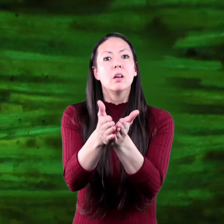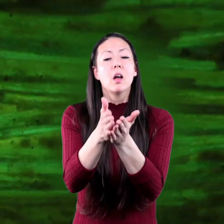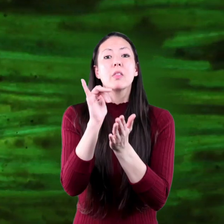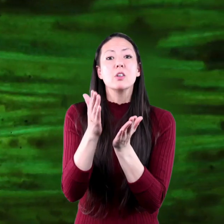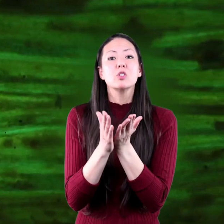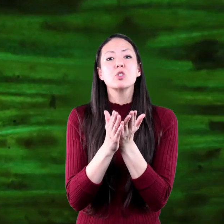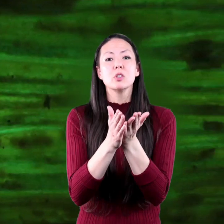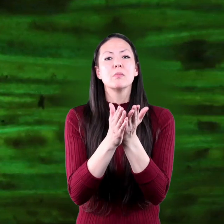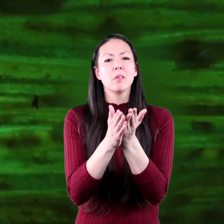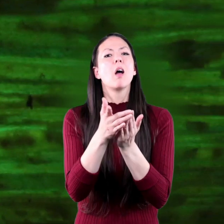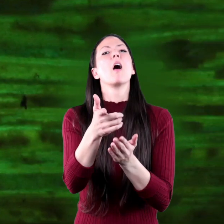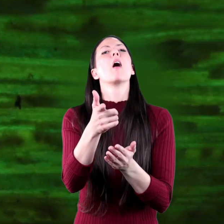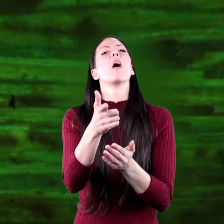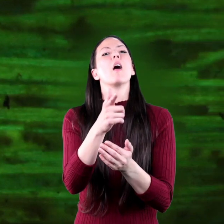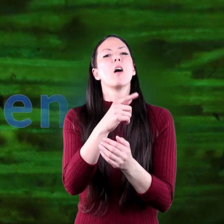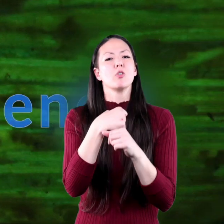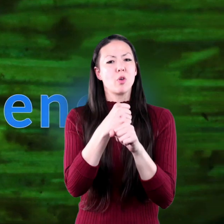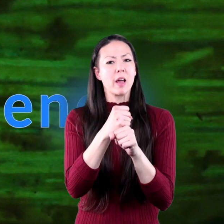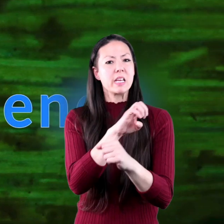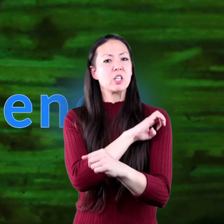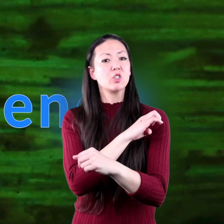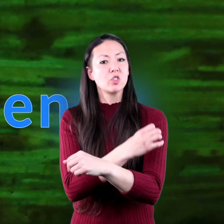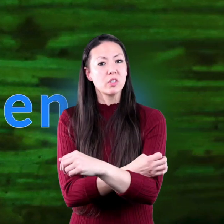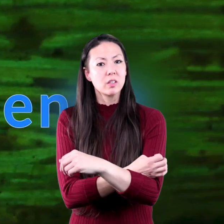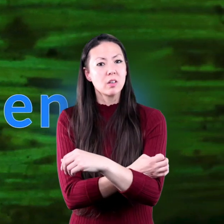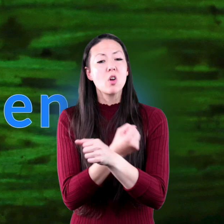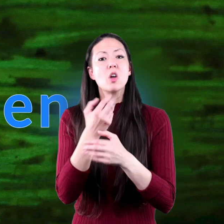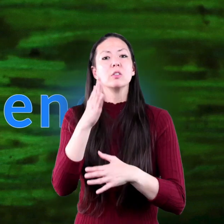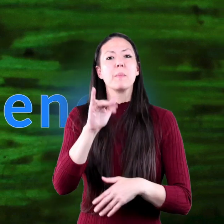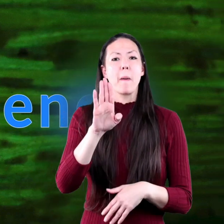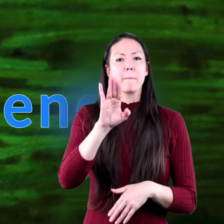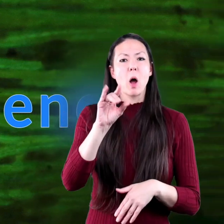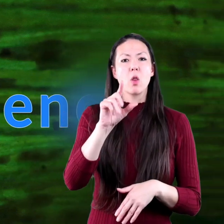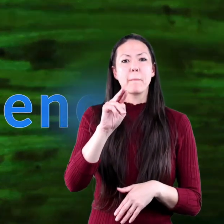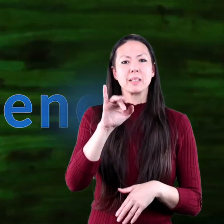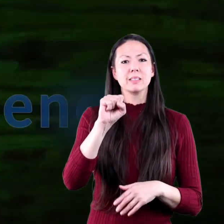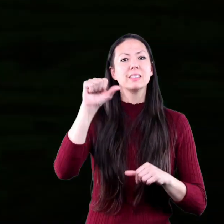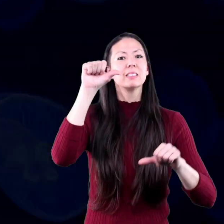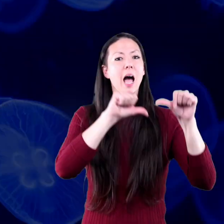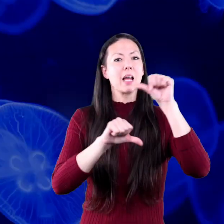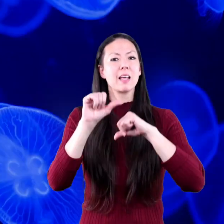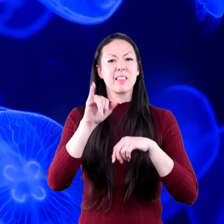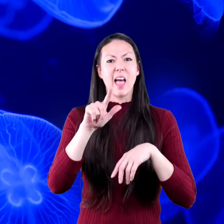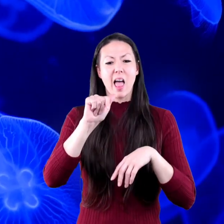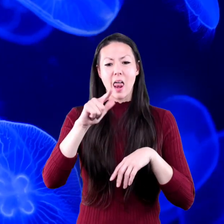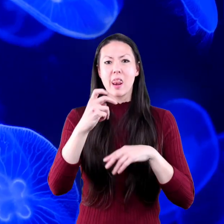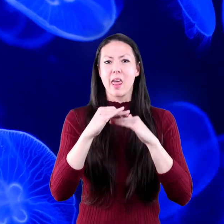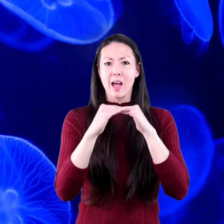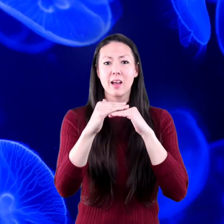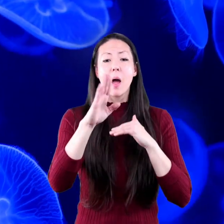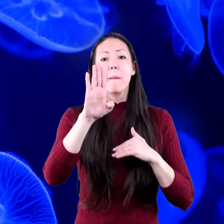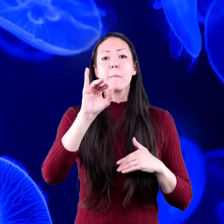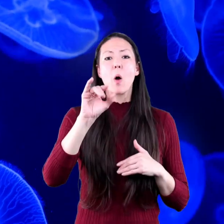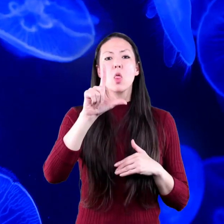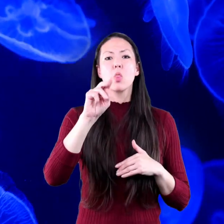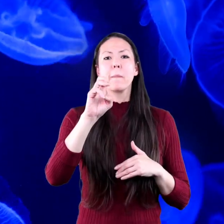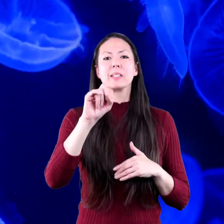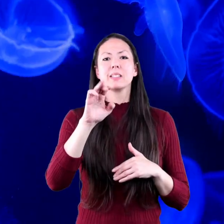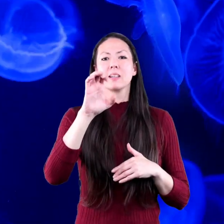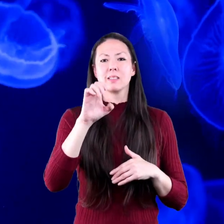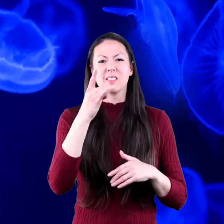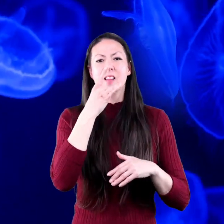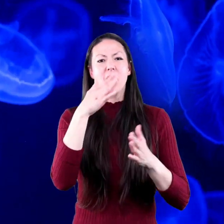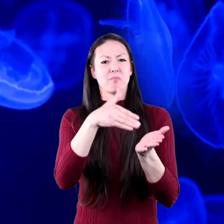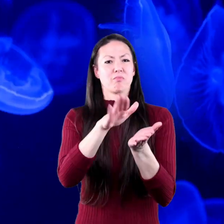propellers created energy causing bioluminescence in the algae. Bioluminescence is light that